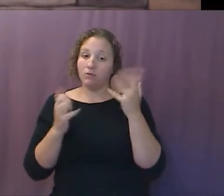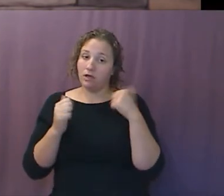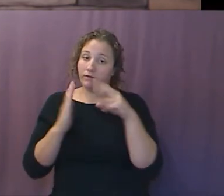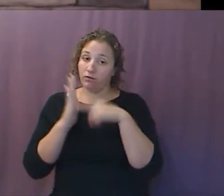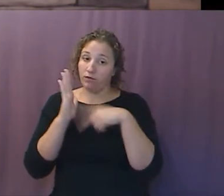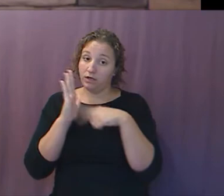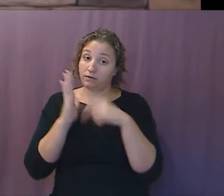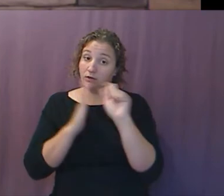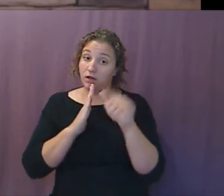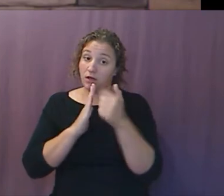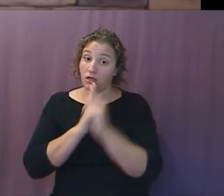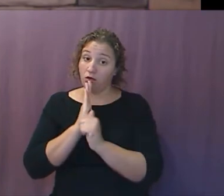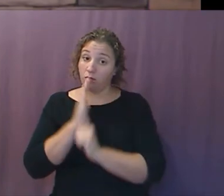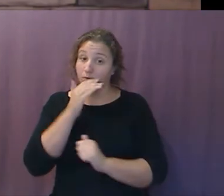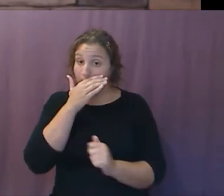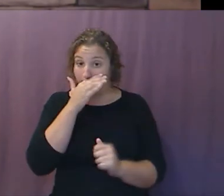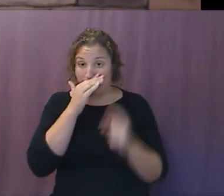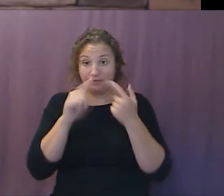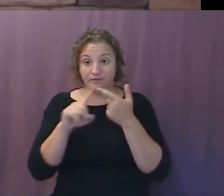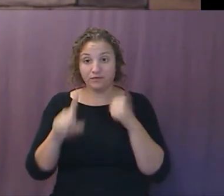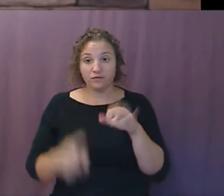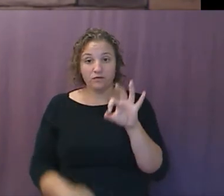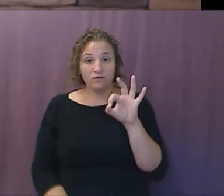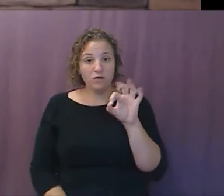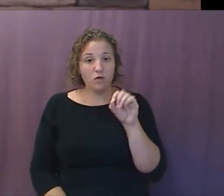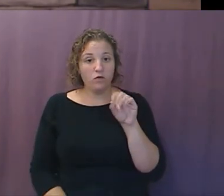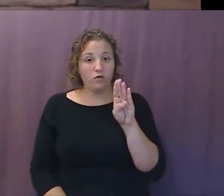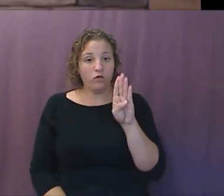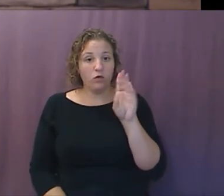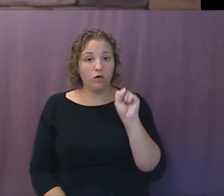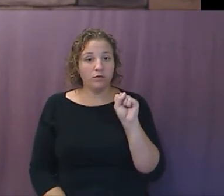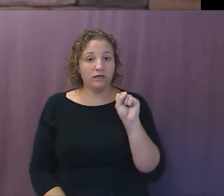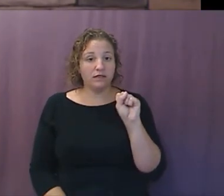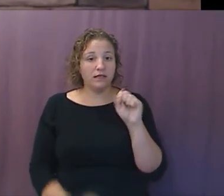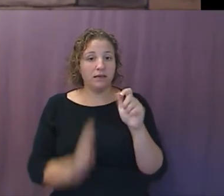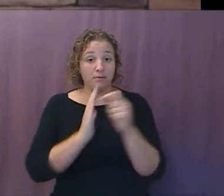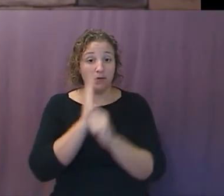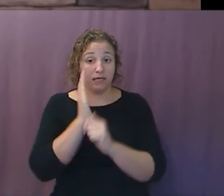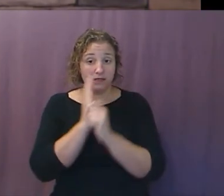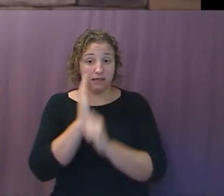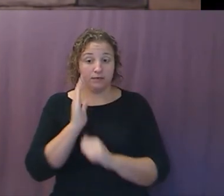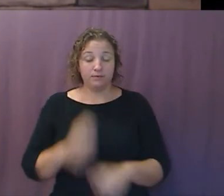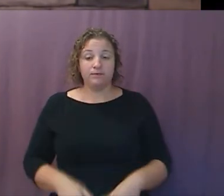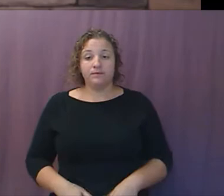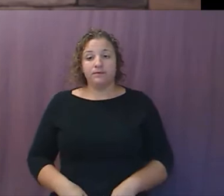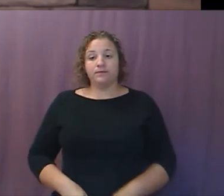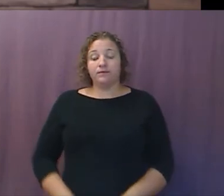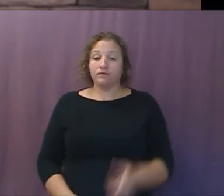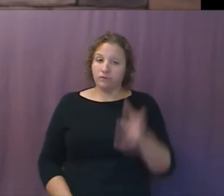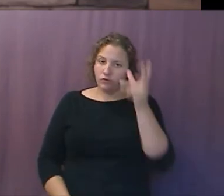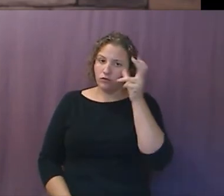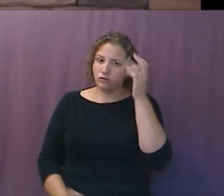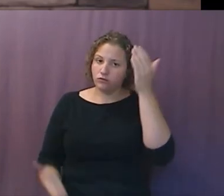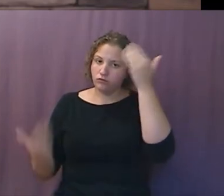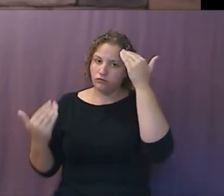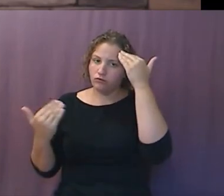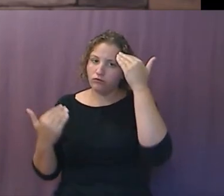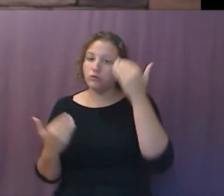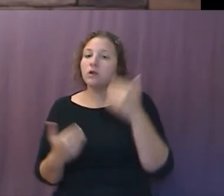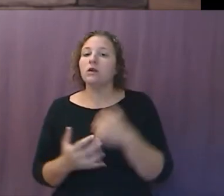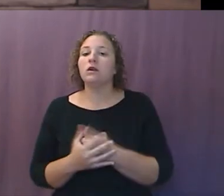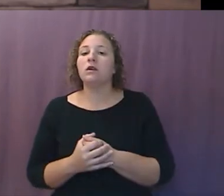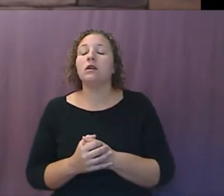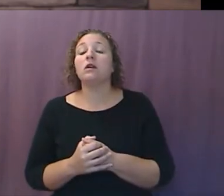This one coming from Forbes Magazine. How many have heard of it? Three of you. This one from